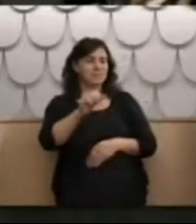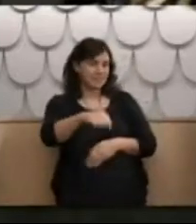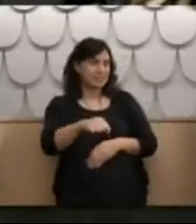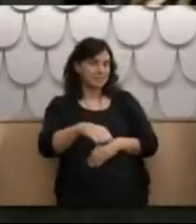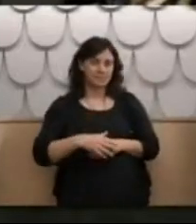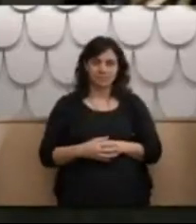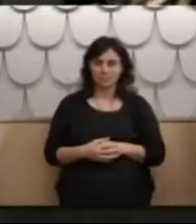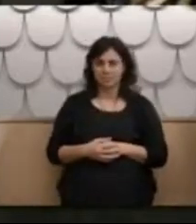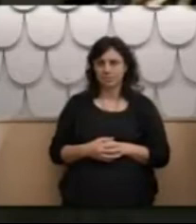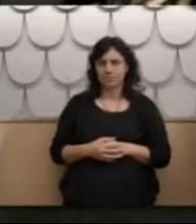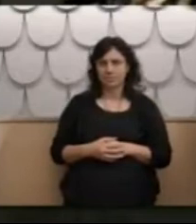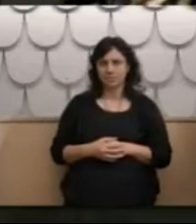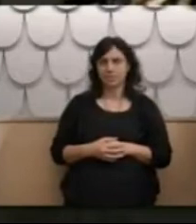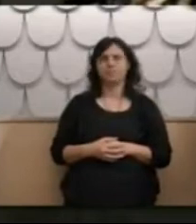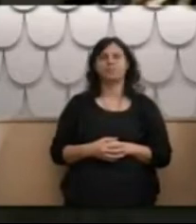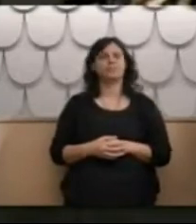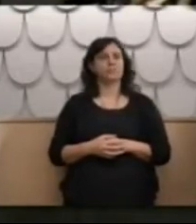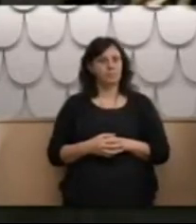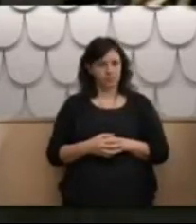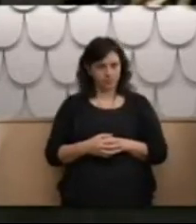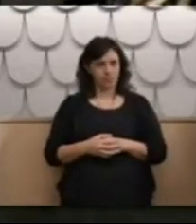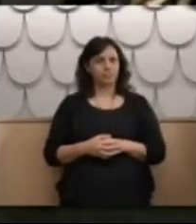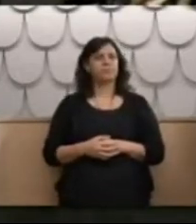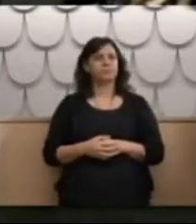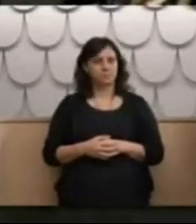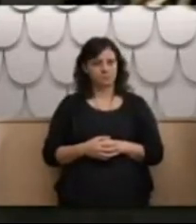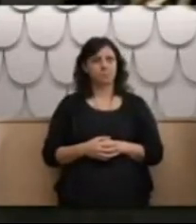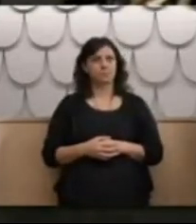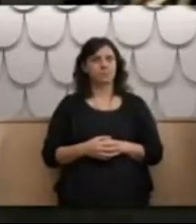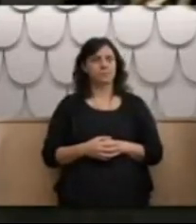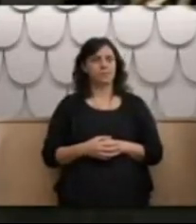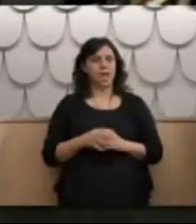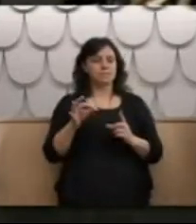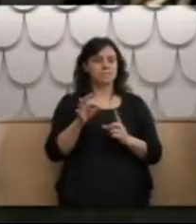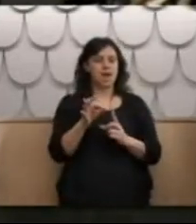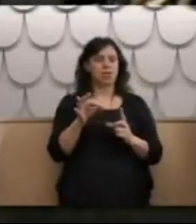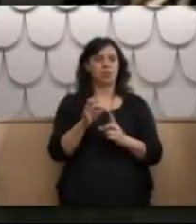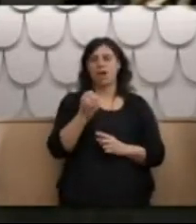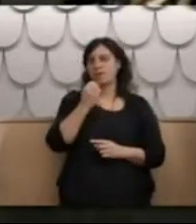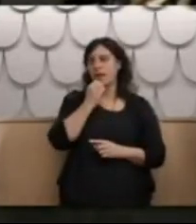Okay. So can we now start at paragraph 11?